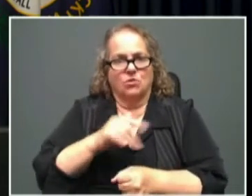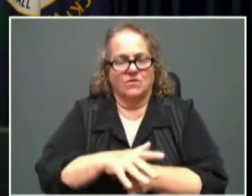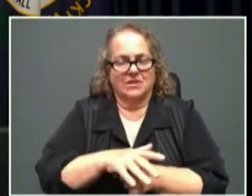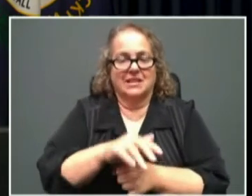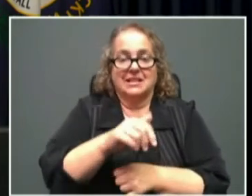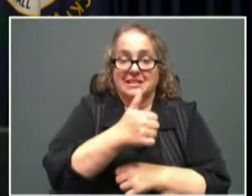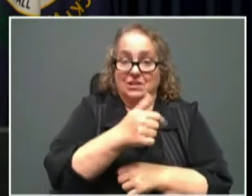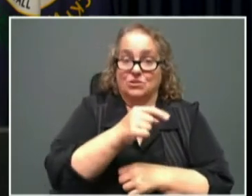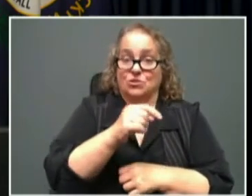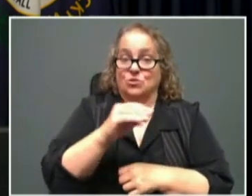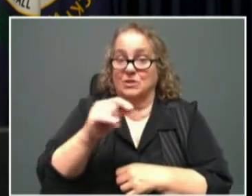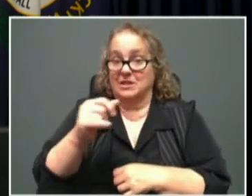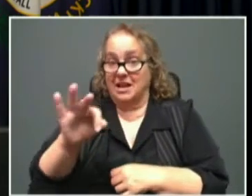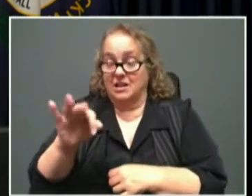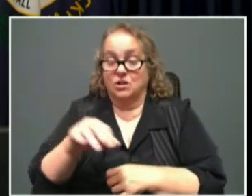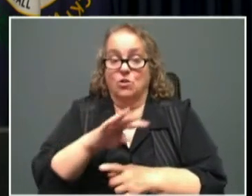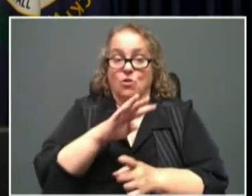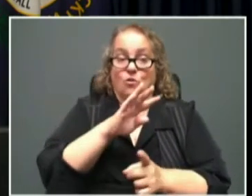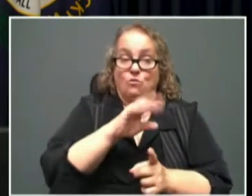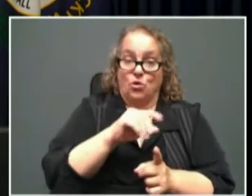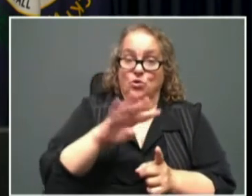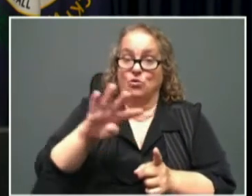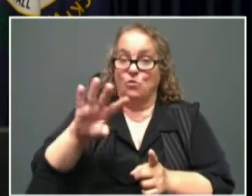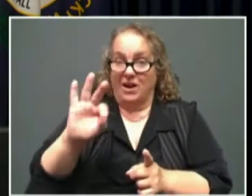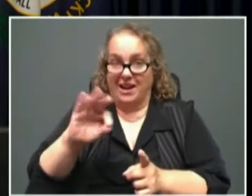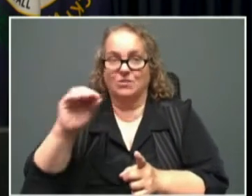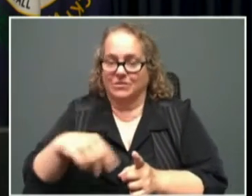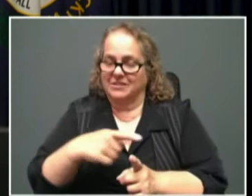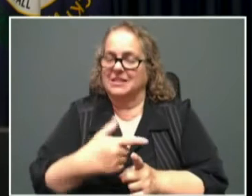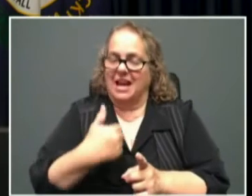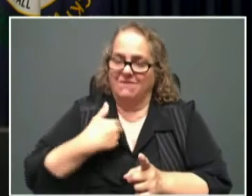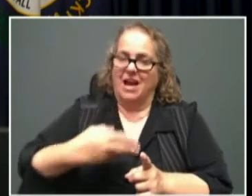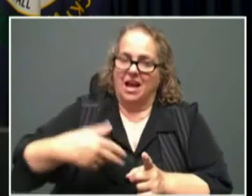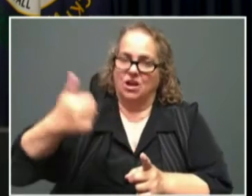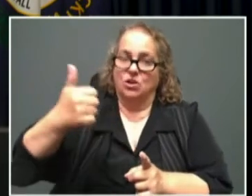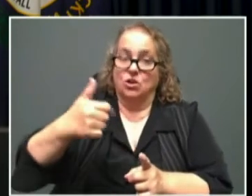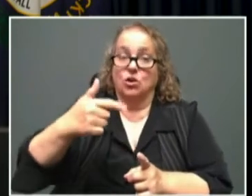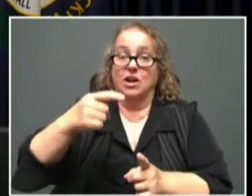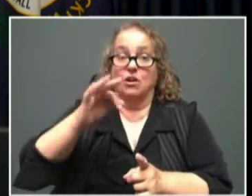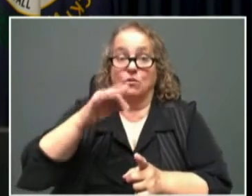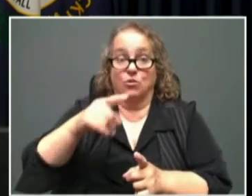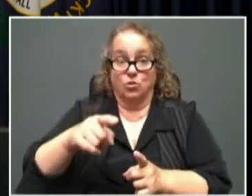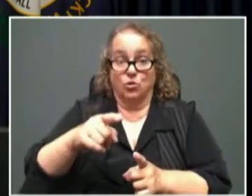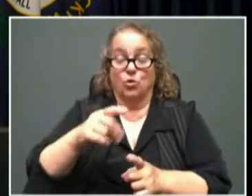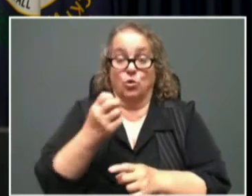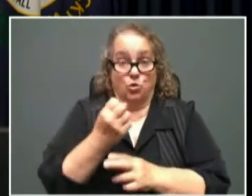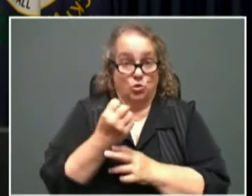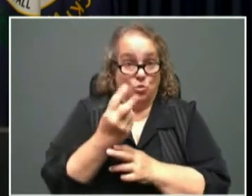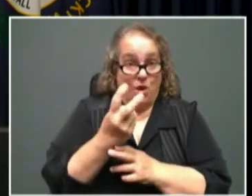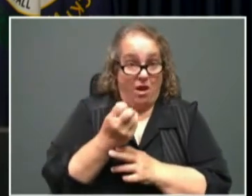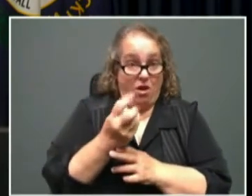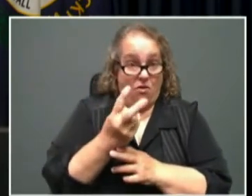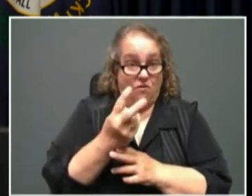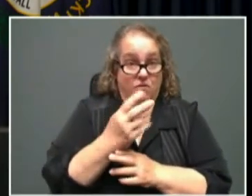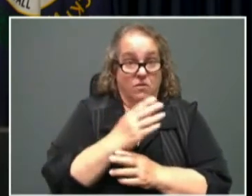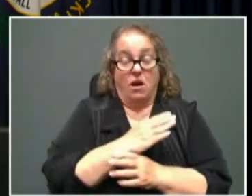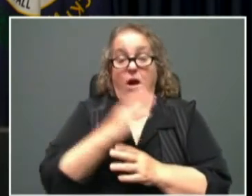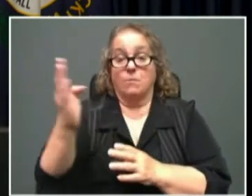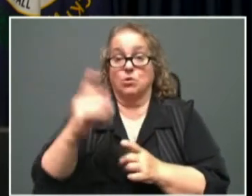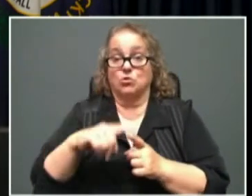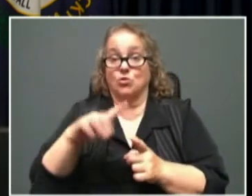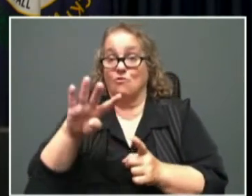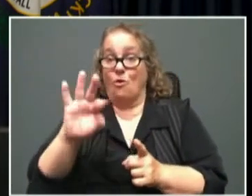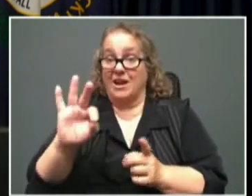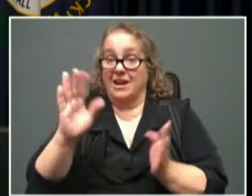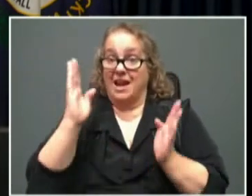what does that say? It says if you are between 12 when you qualify and 49, not enough people are getting their vaccines.